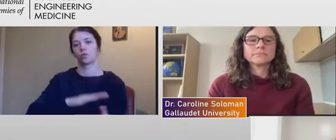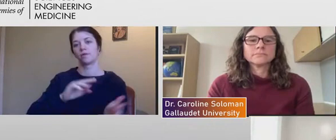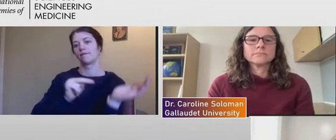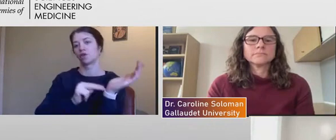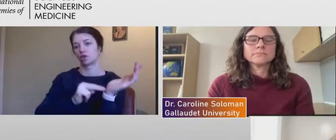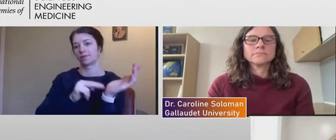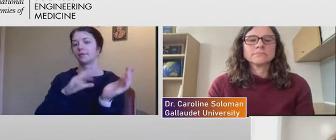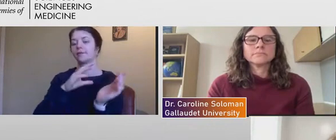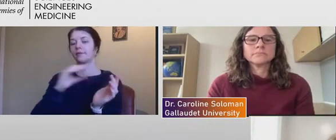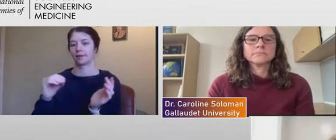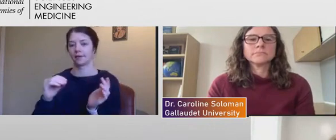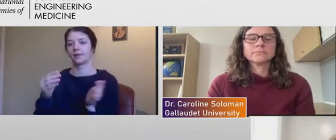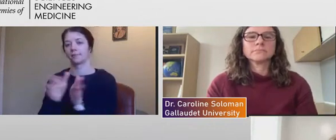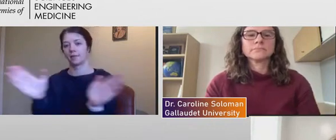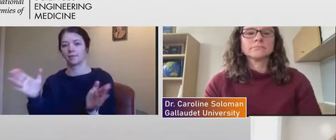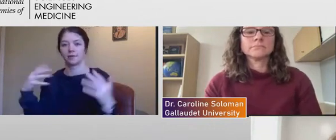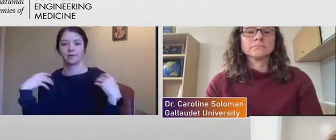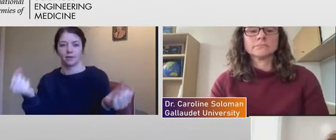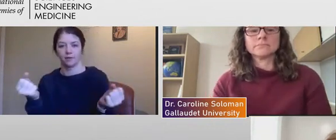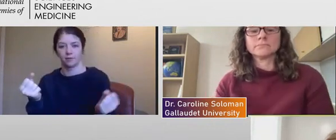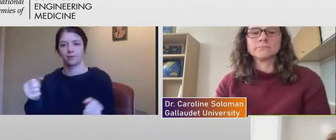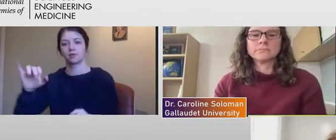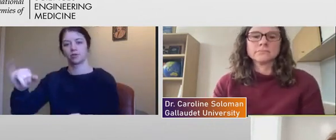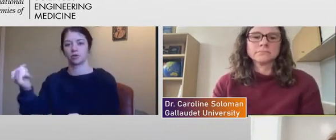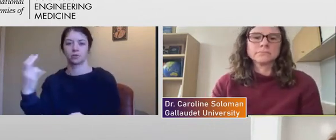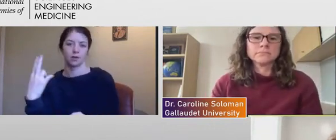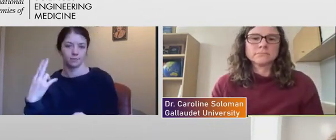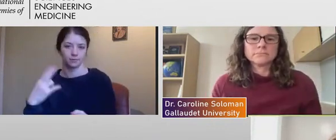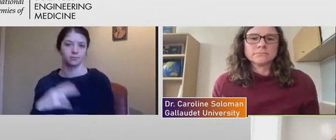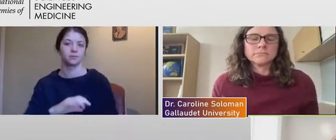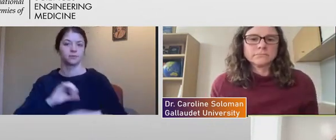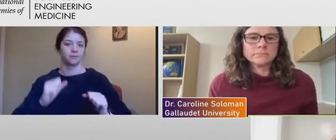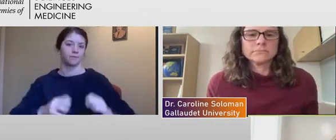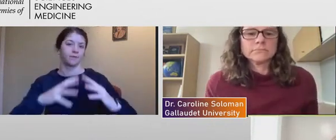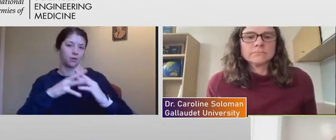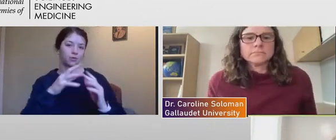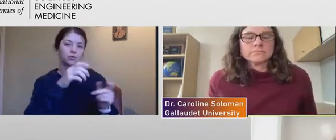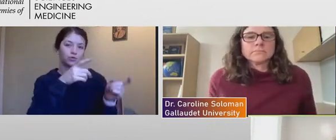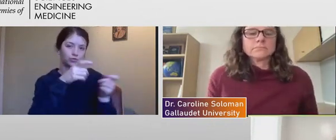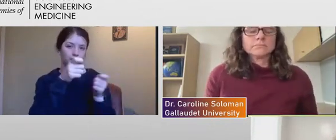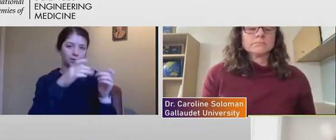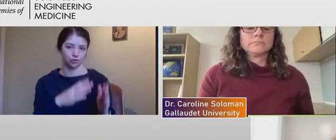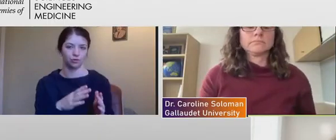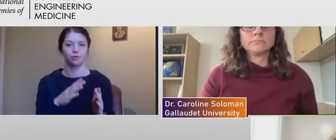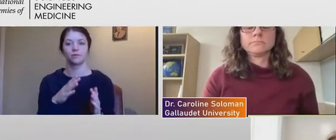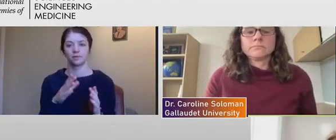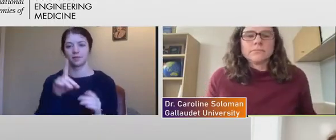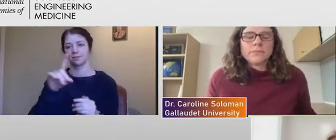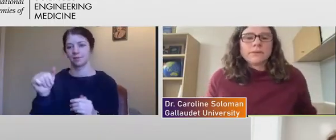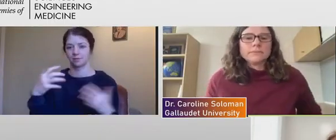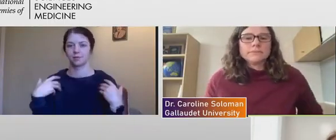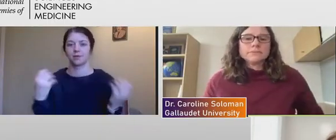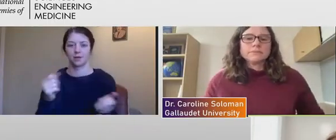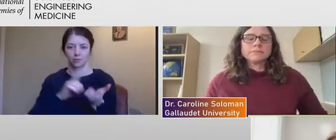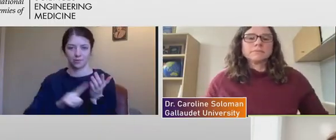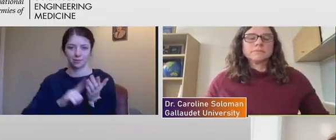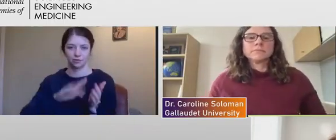at Johns Hopkins and the founder and director of the Disability Health Research Center here at Hopkins.